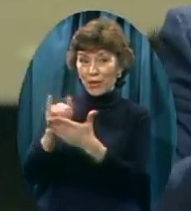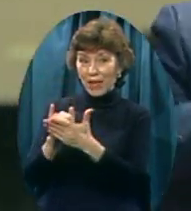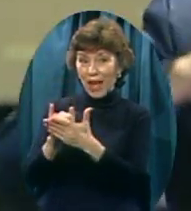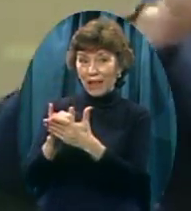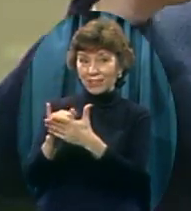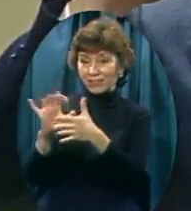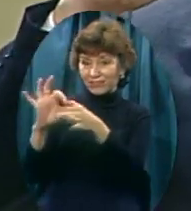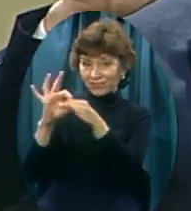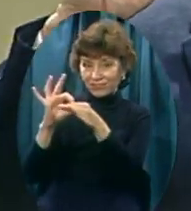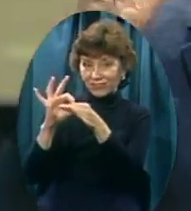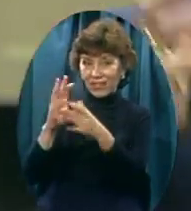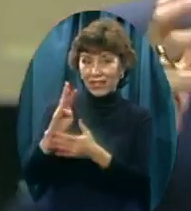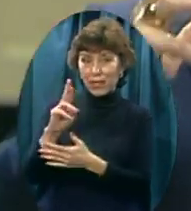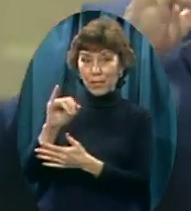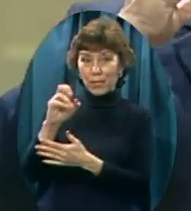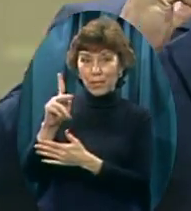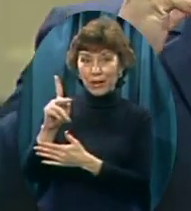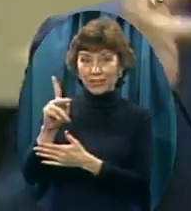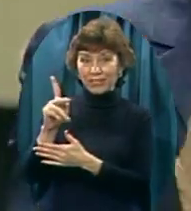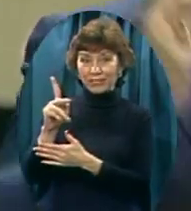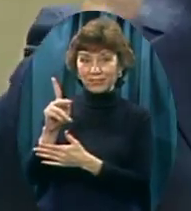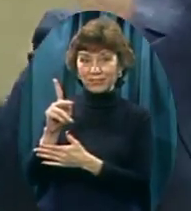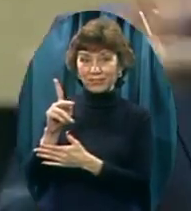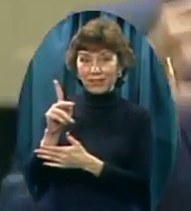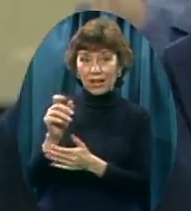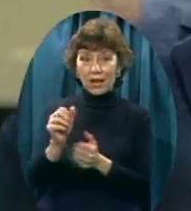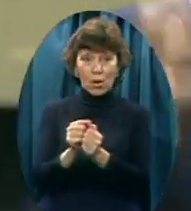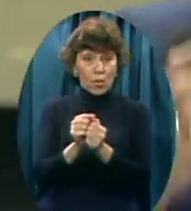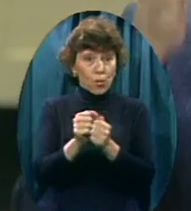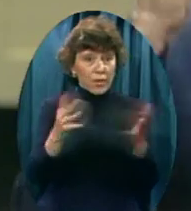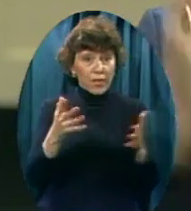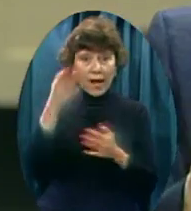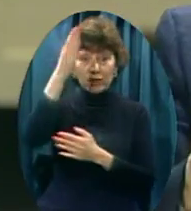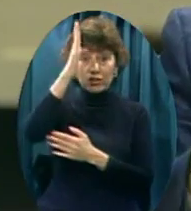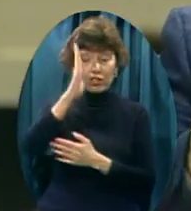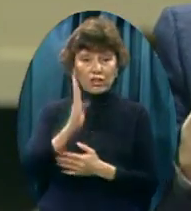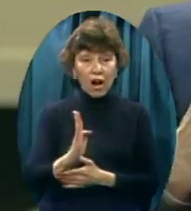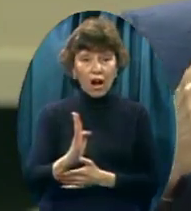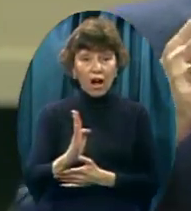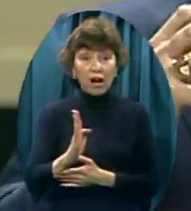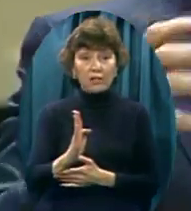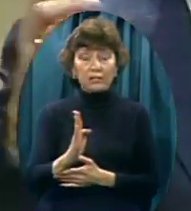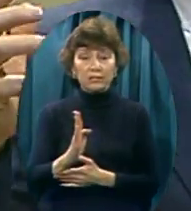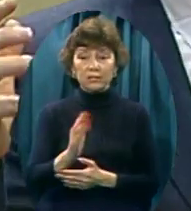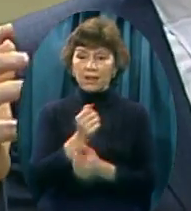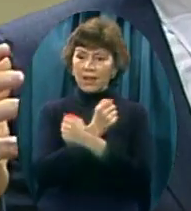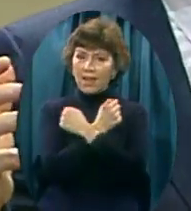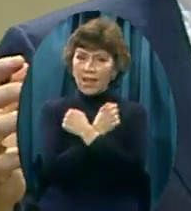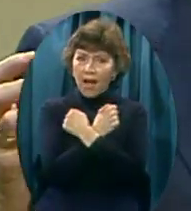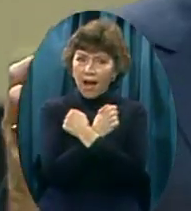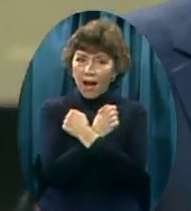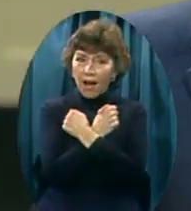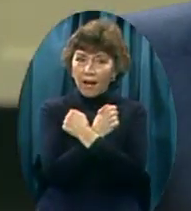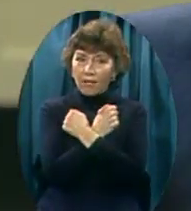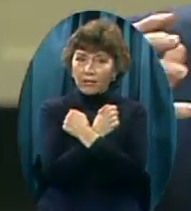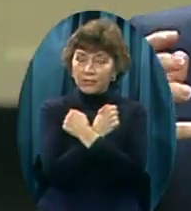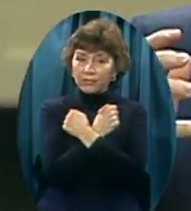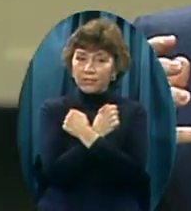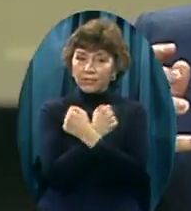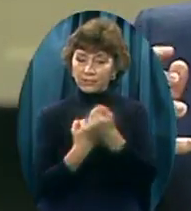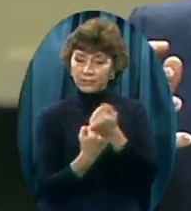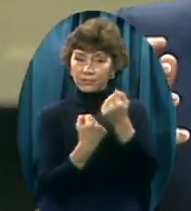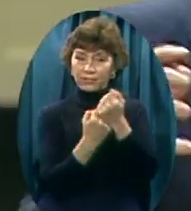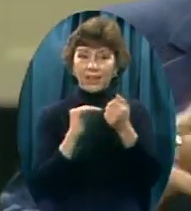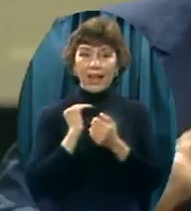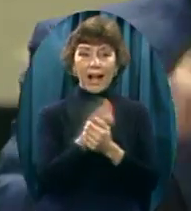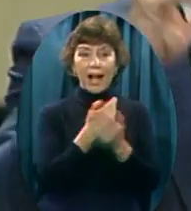God Permeating Our talents And our gifts Our music Our teaching Our preaching Our administrative talents Etc All